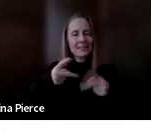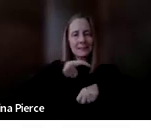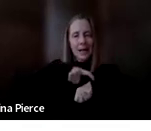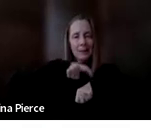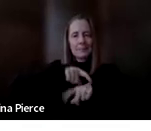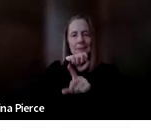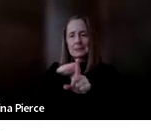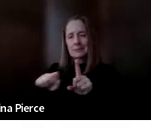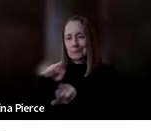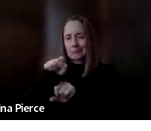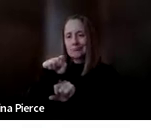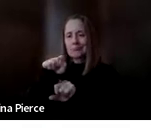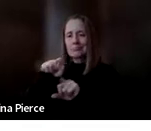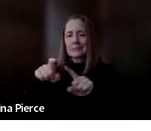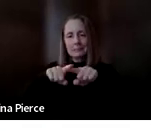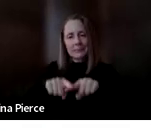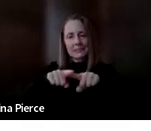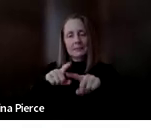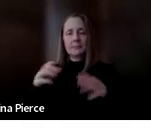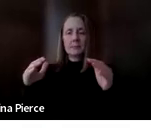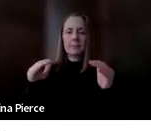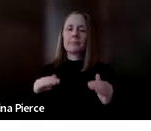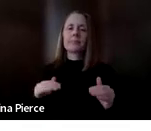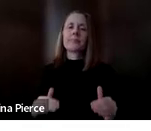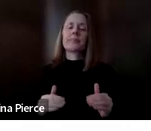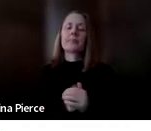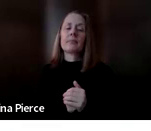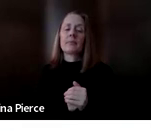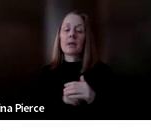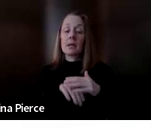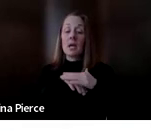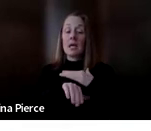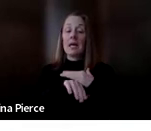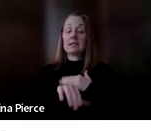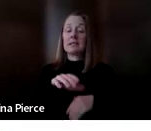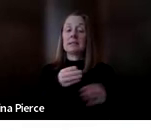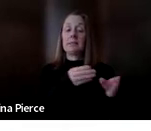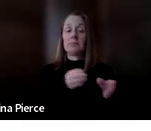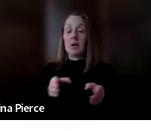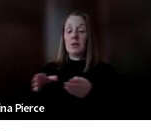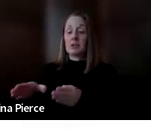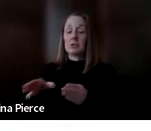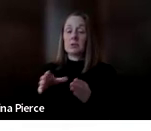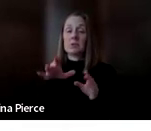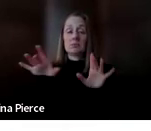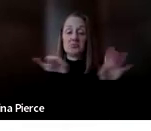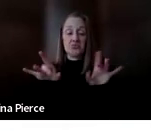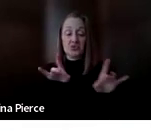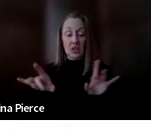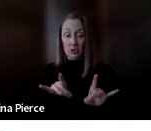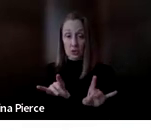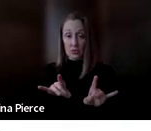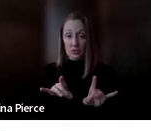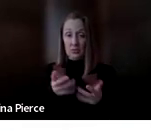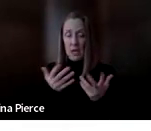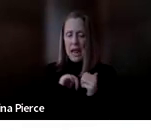Next, we're going to talk a little bit about access methods or selection for AAC. Selection pretty much is the way a message